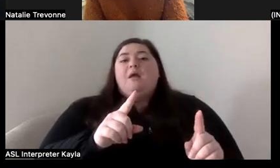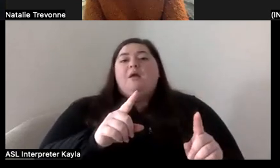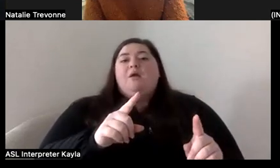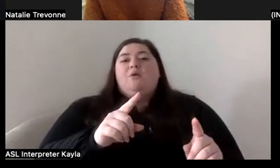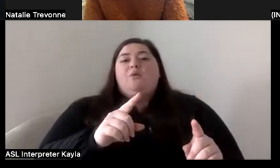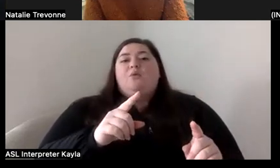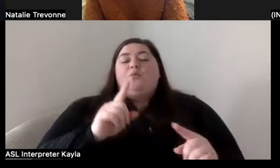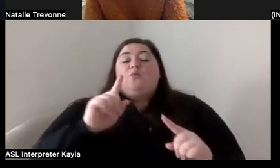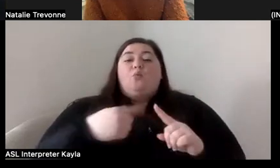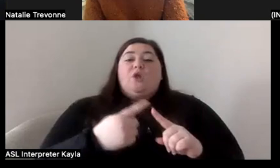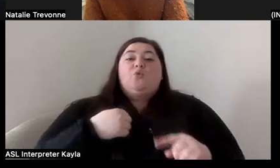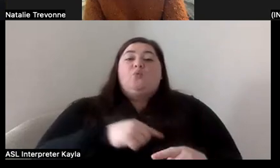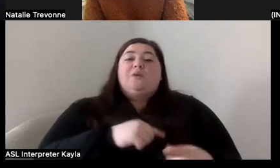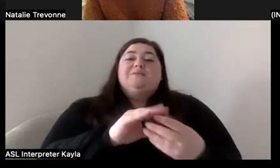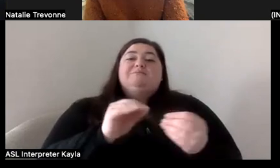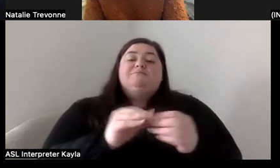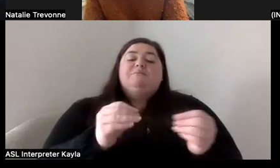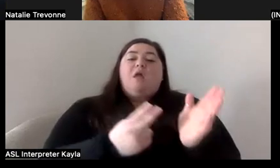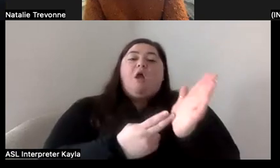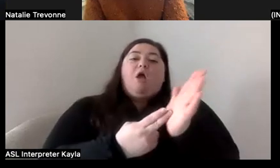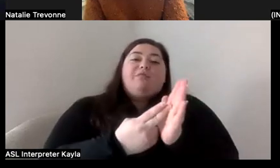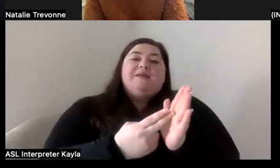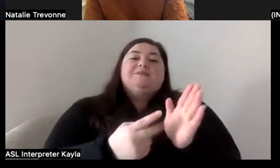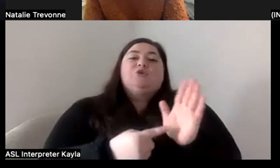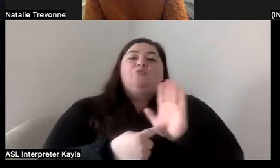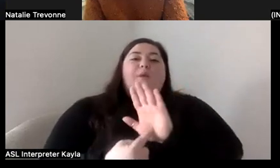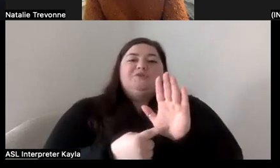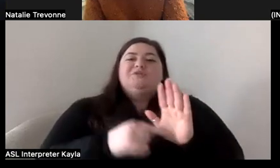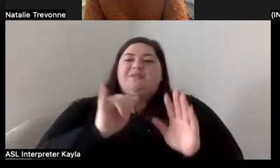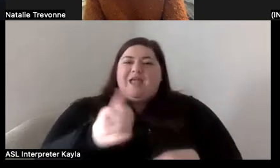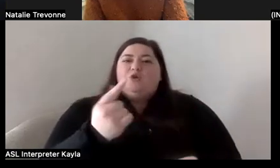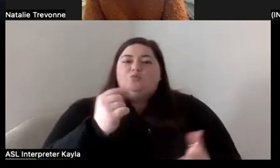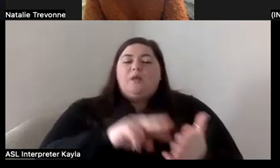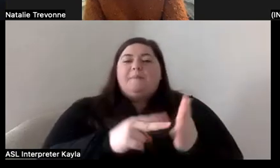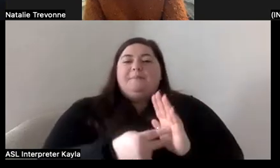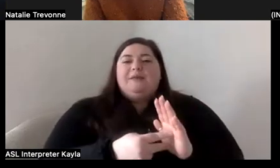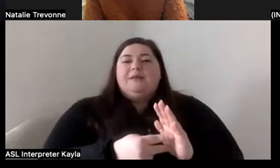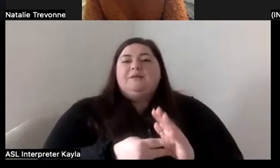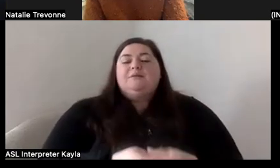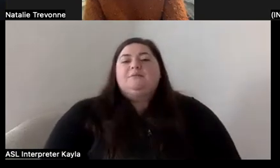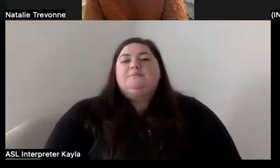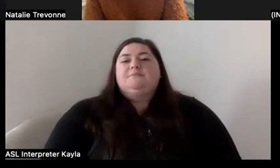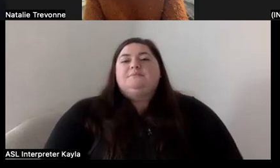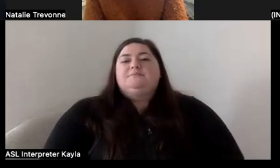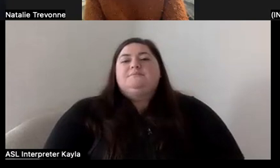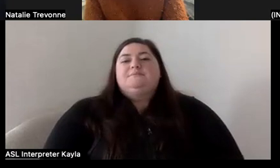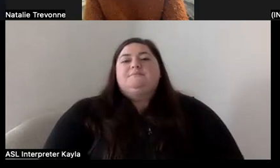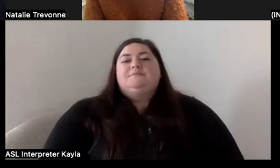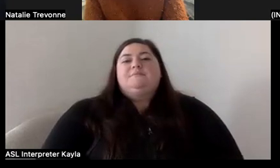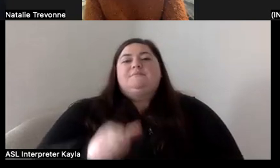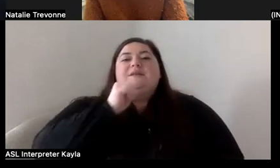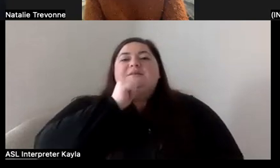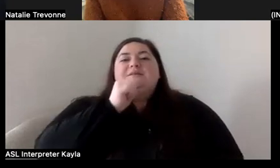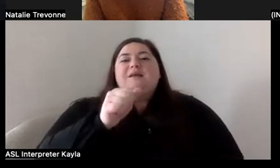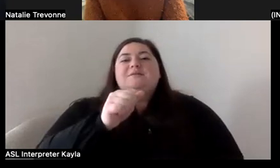when we say authentic representation. Like, we don't mean it has to be